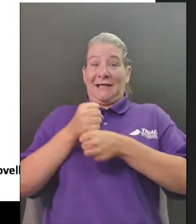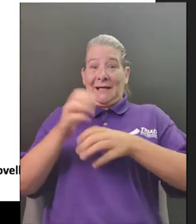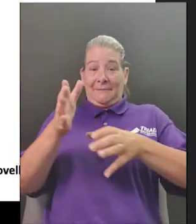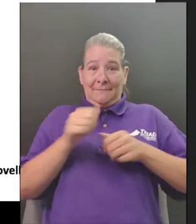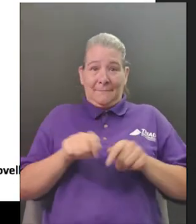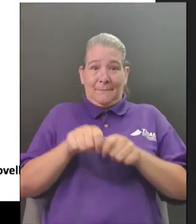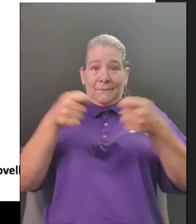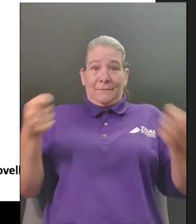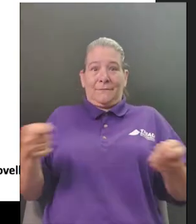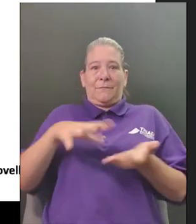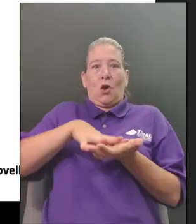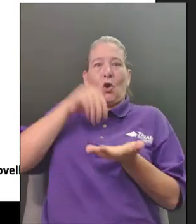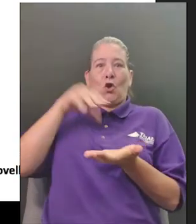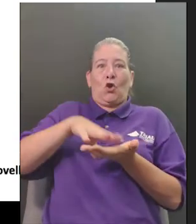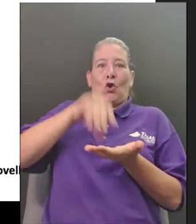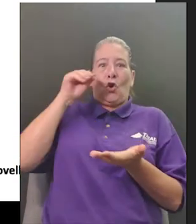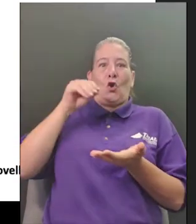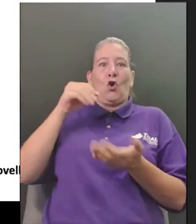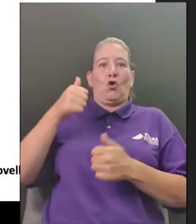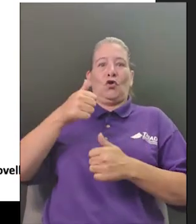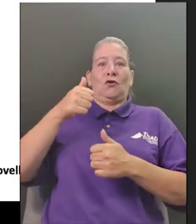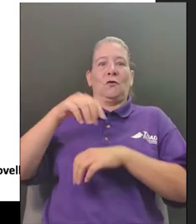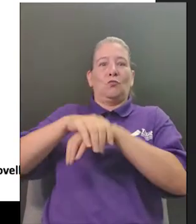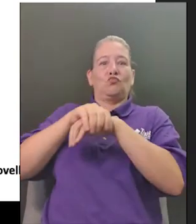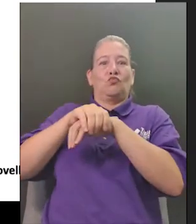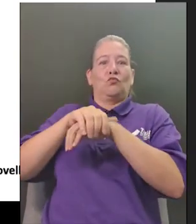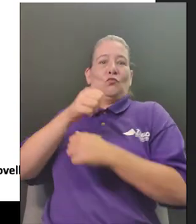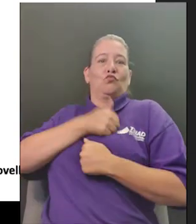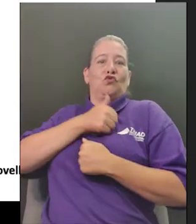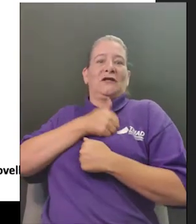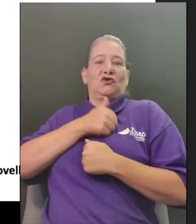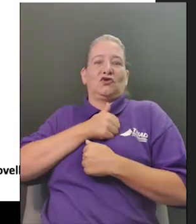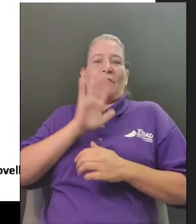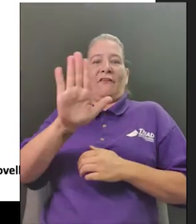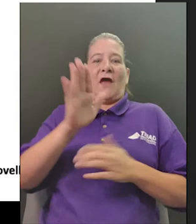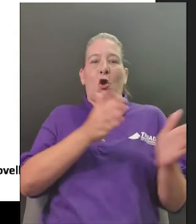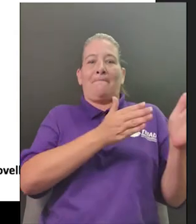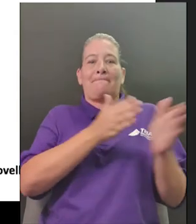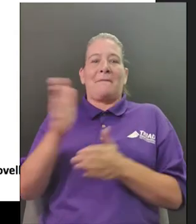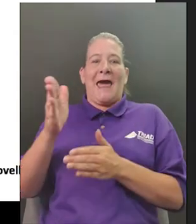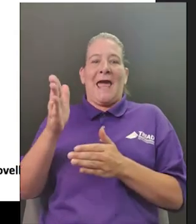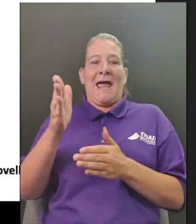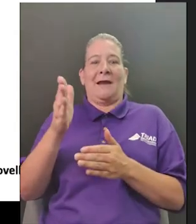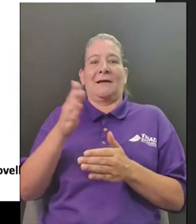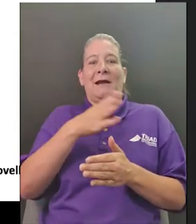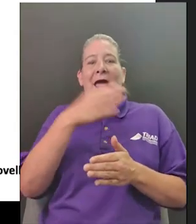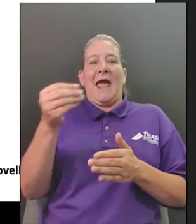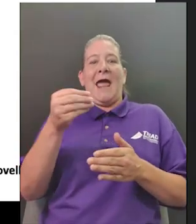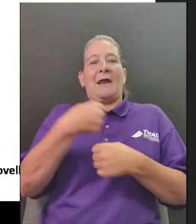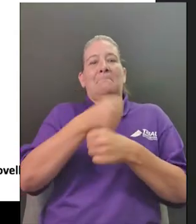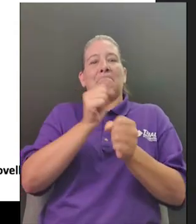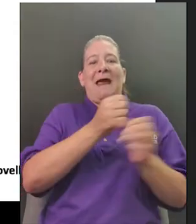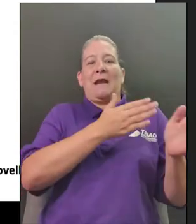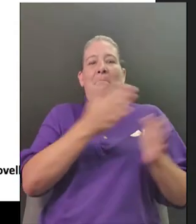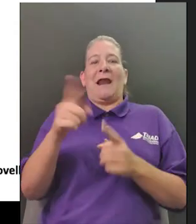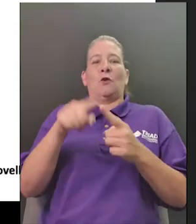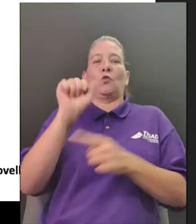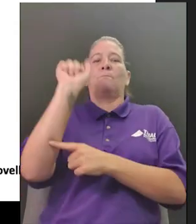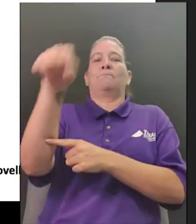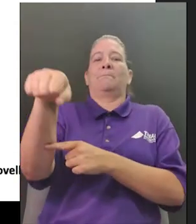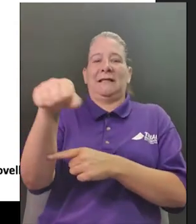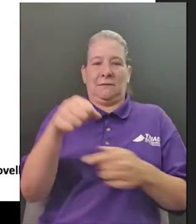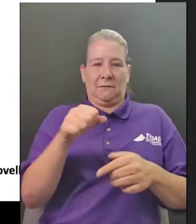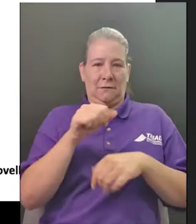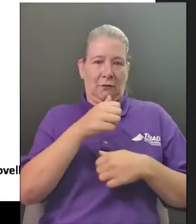back to the united states she would roll up pieces of paper with that information and put them inside the